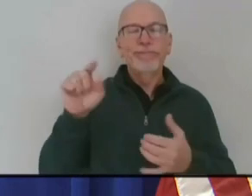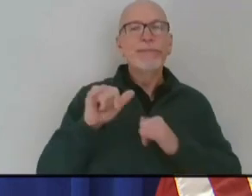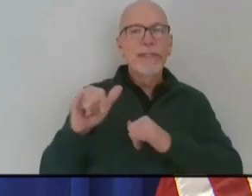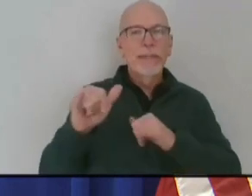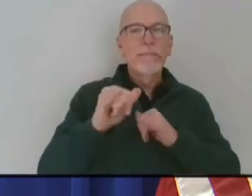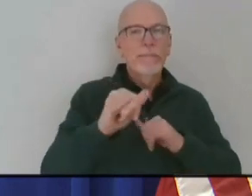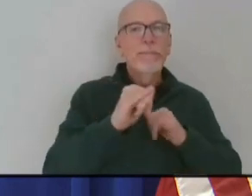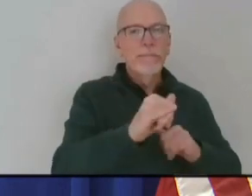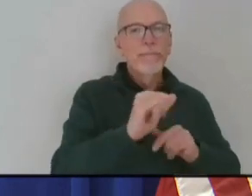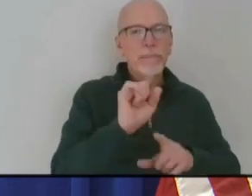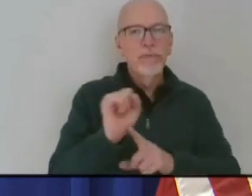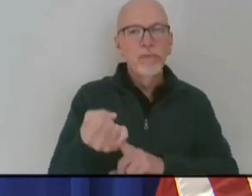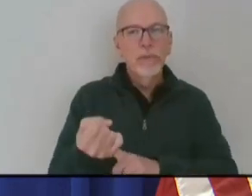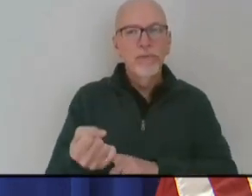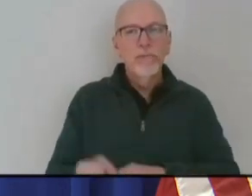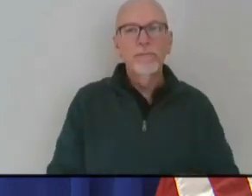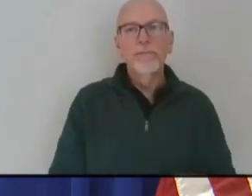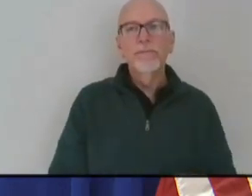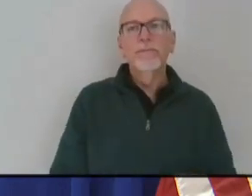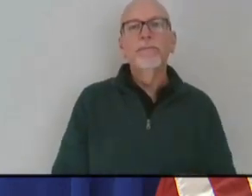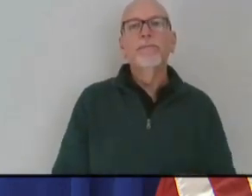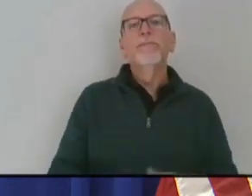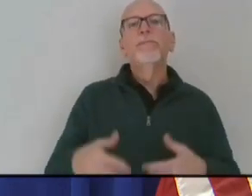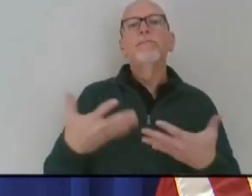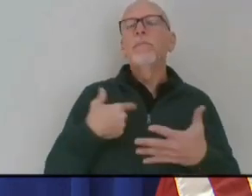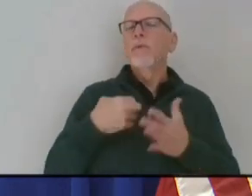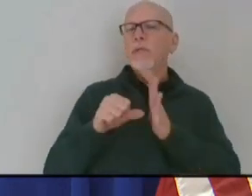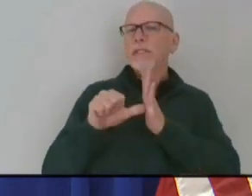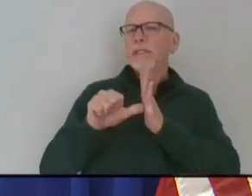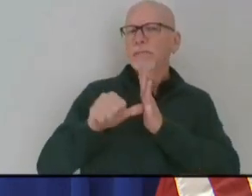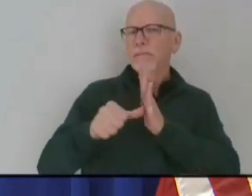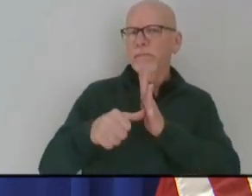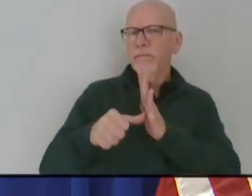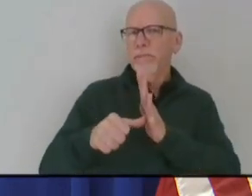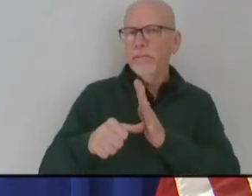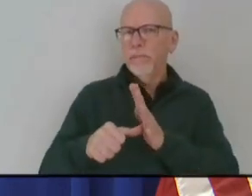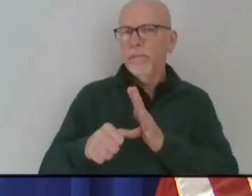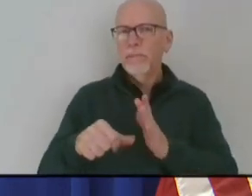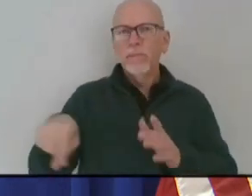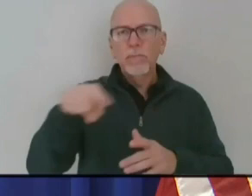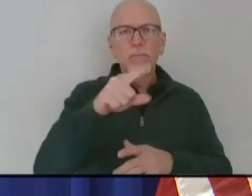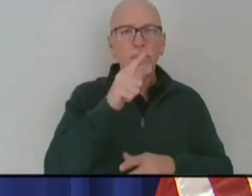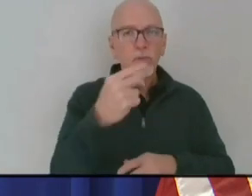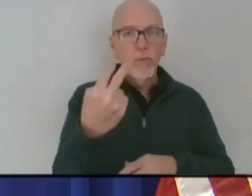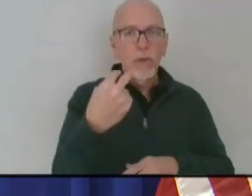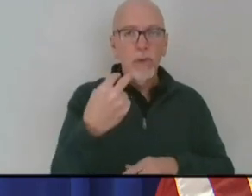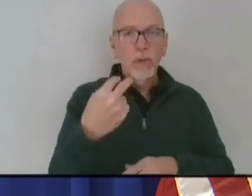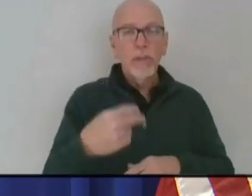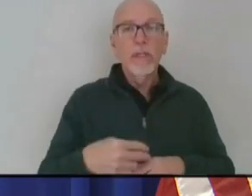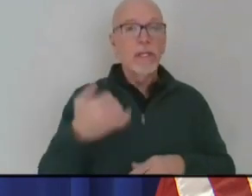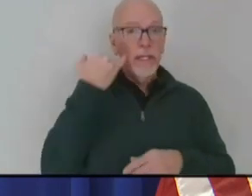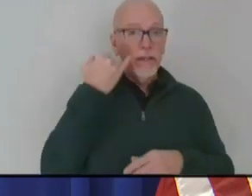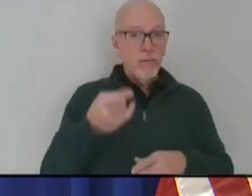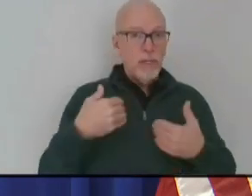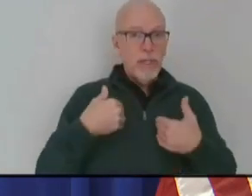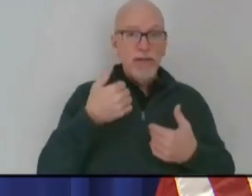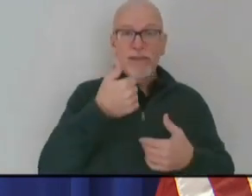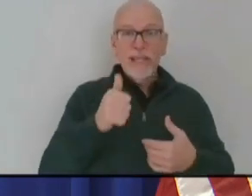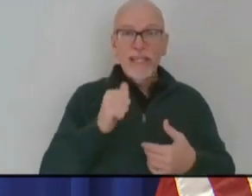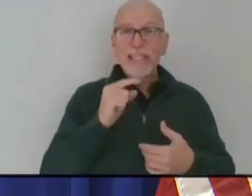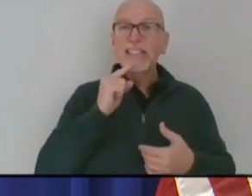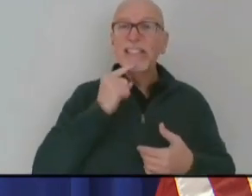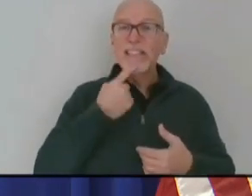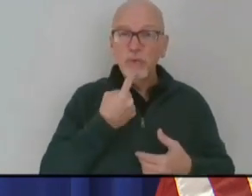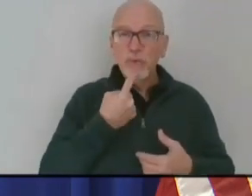But let me emphasize to anyone that is watching that if you have a serious medical